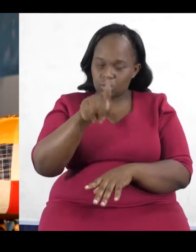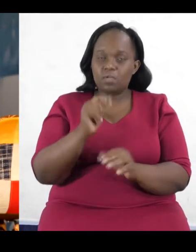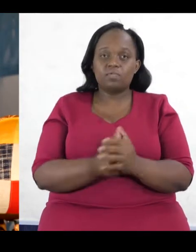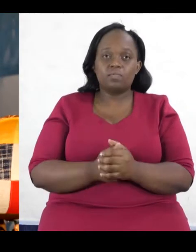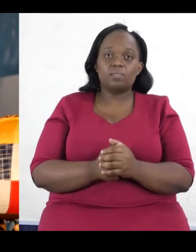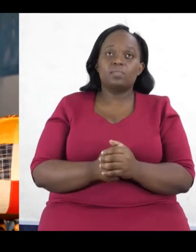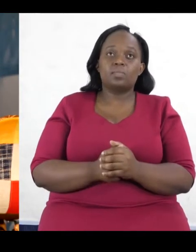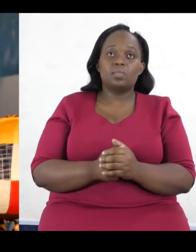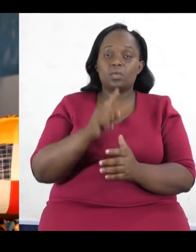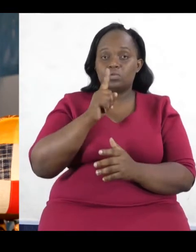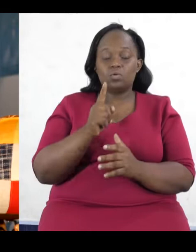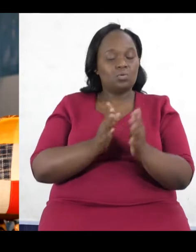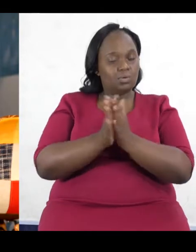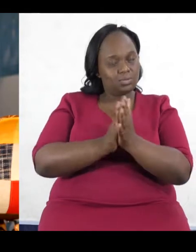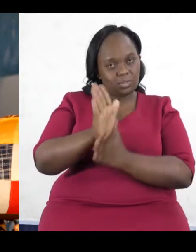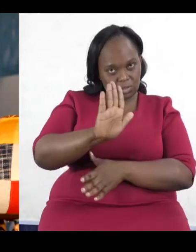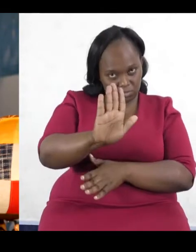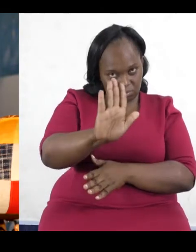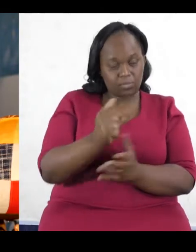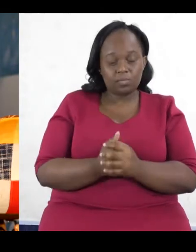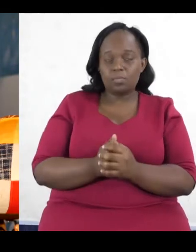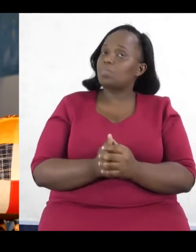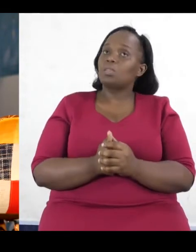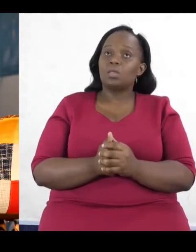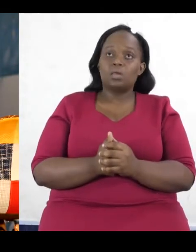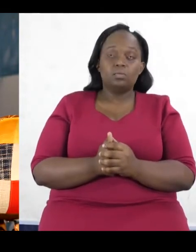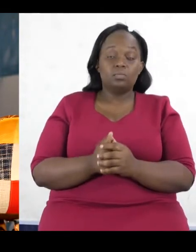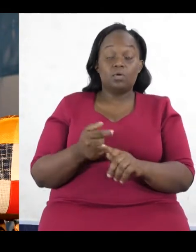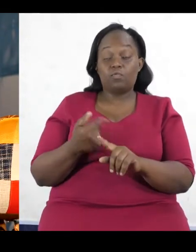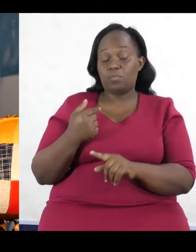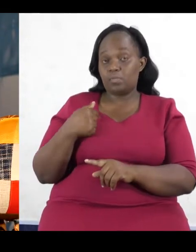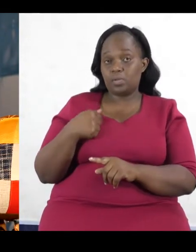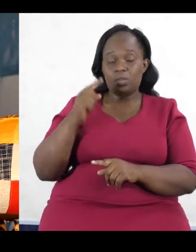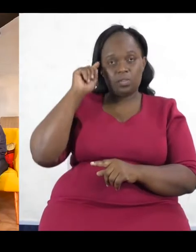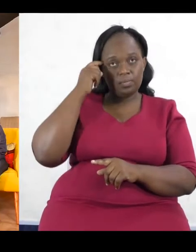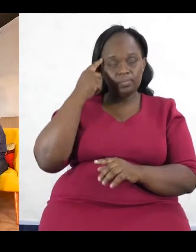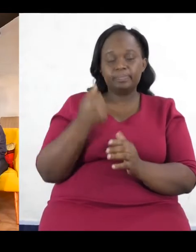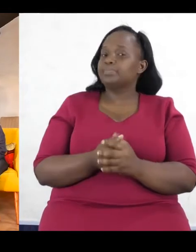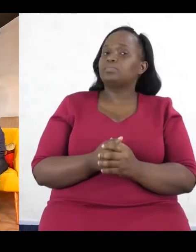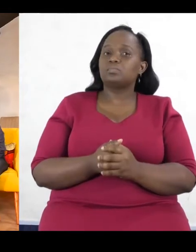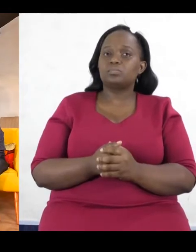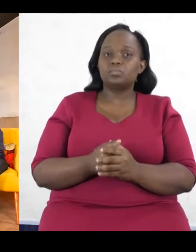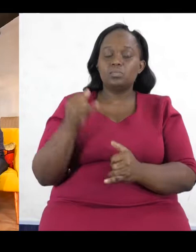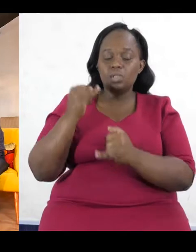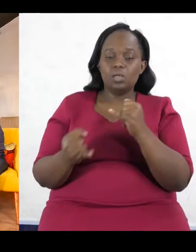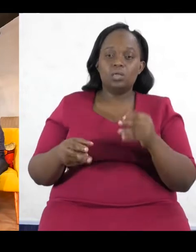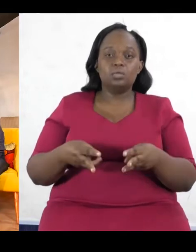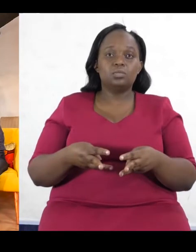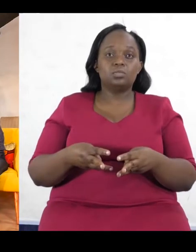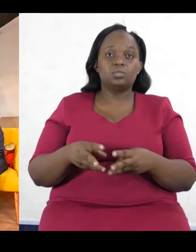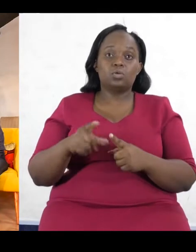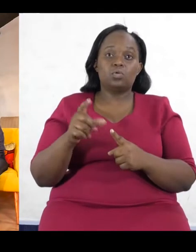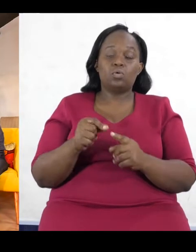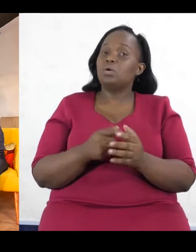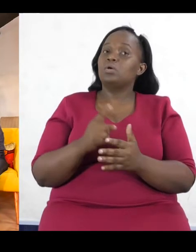life. And it affects you. It really affects you every day. So, take interest. So, for